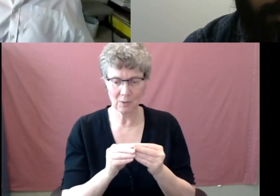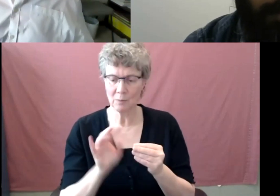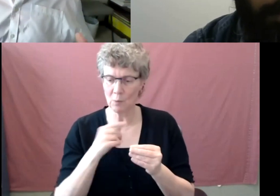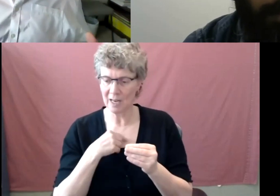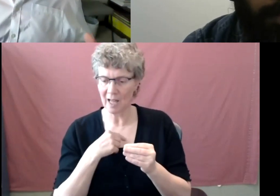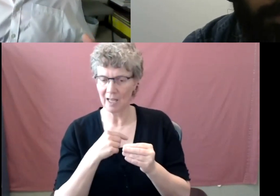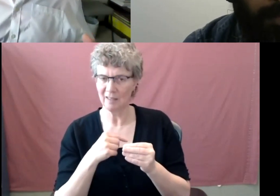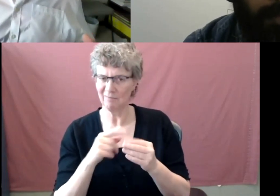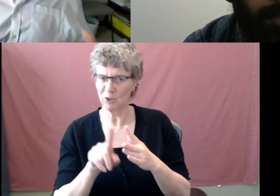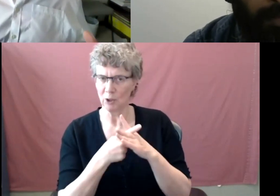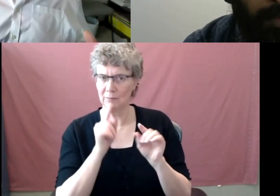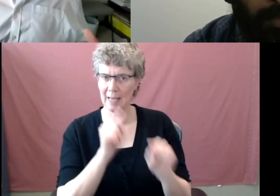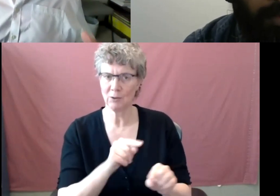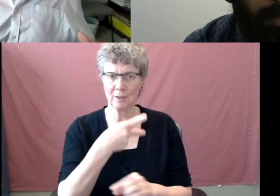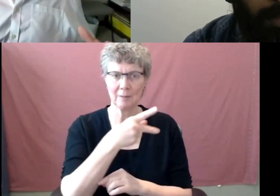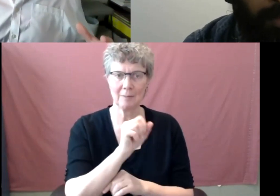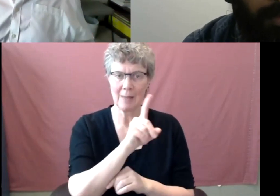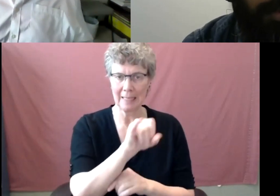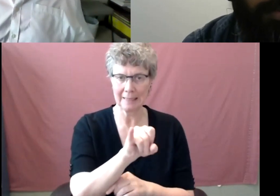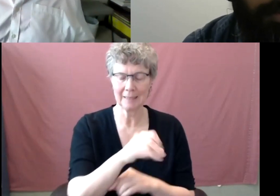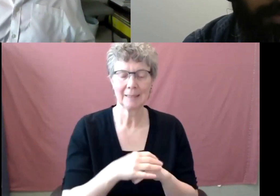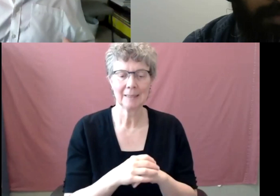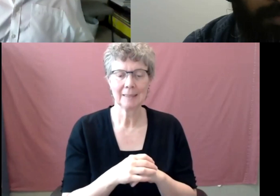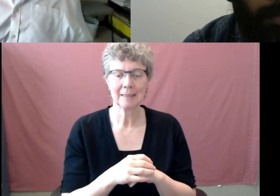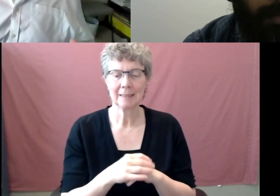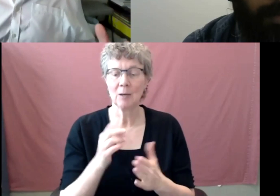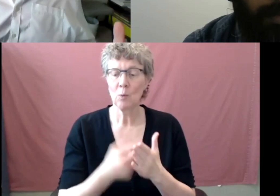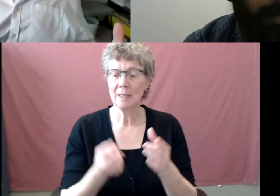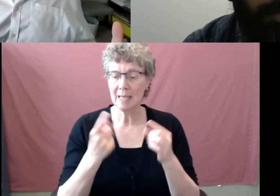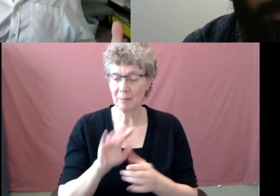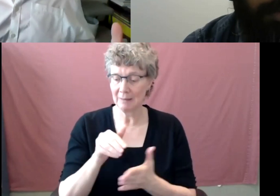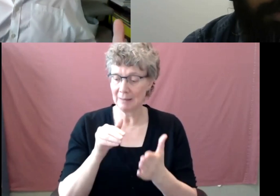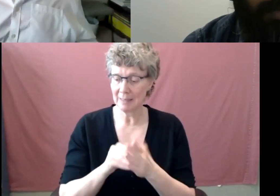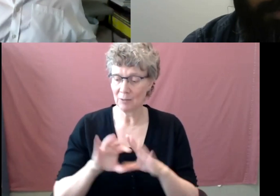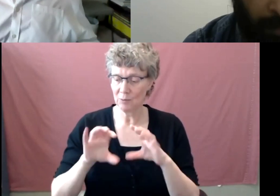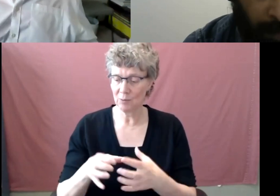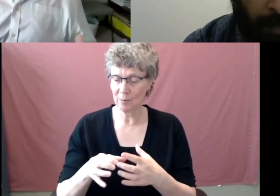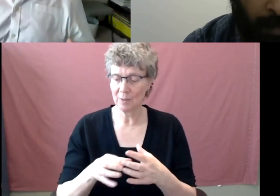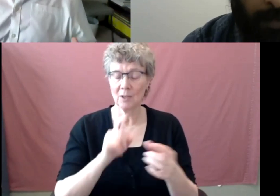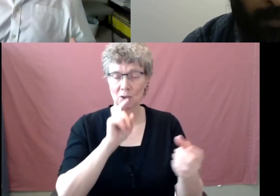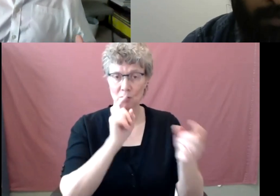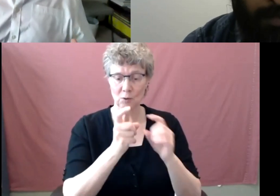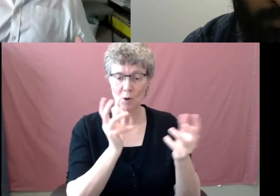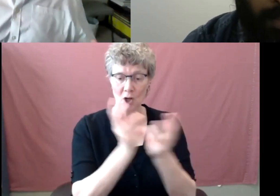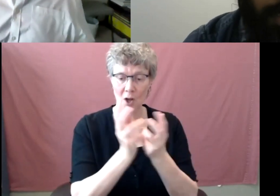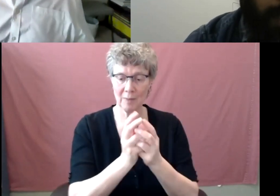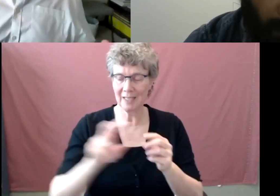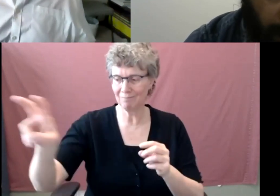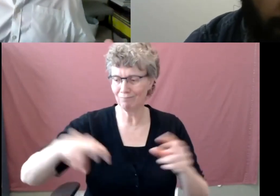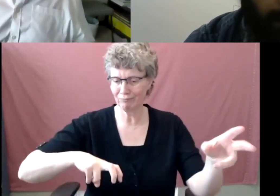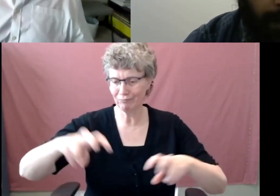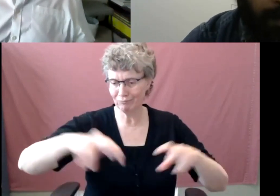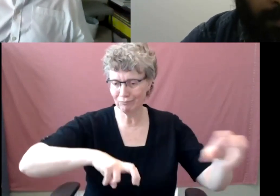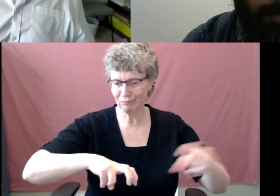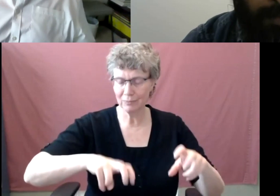I think is what is happening within the central groups to accommodate, uh, movement from across the broader organization. And